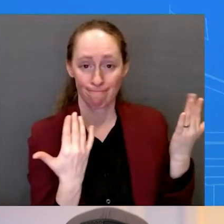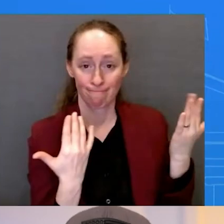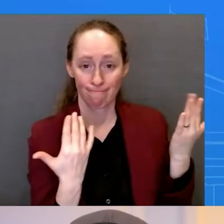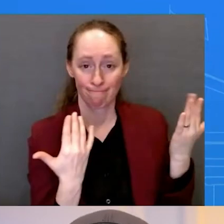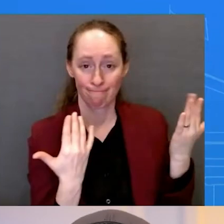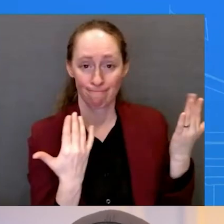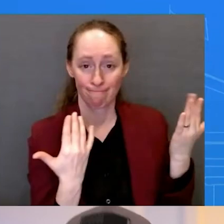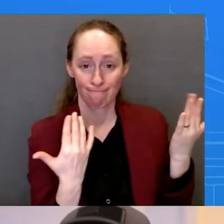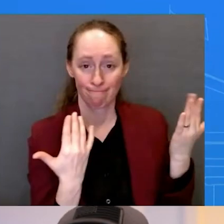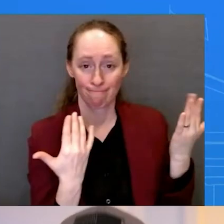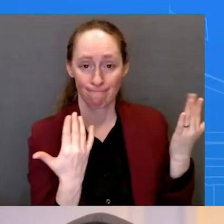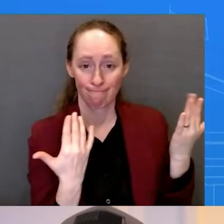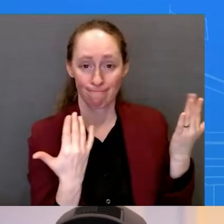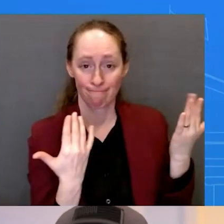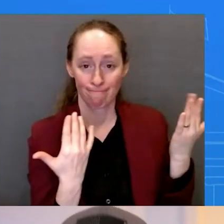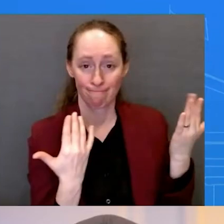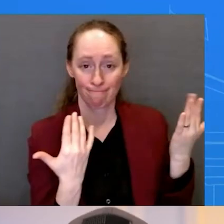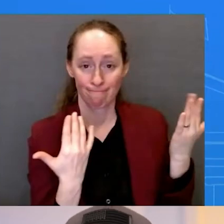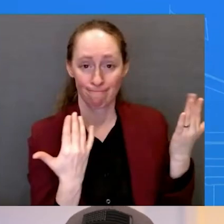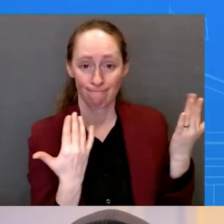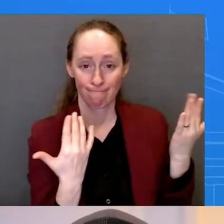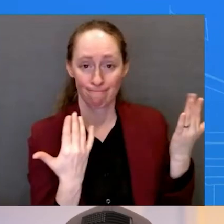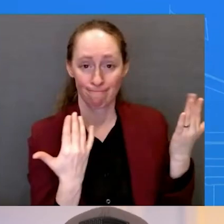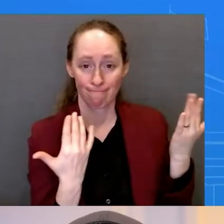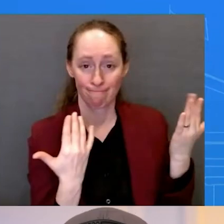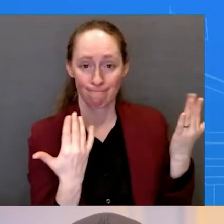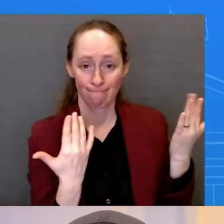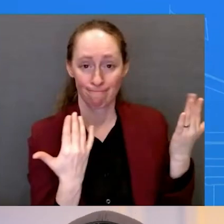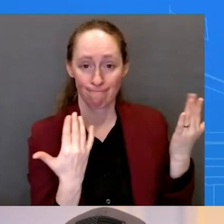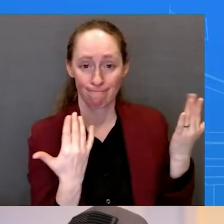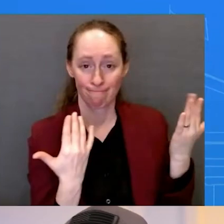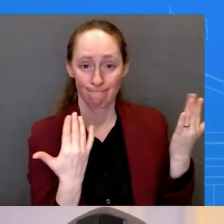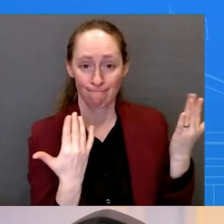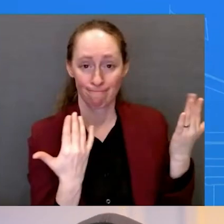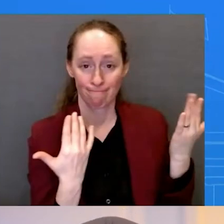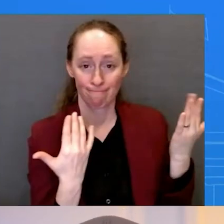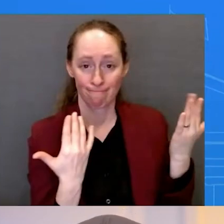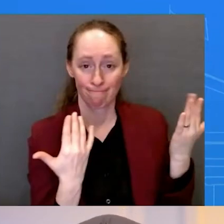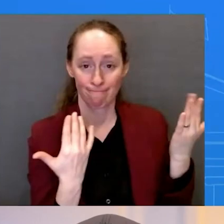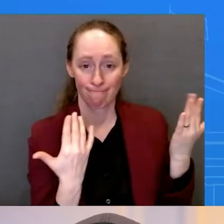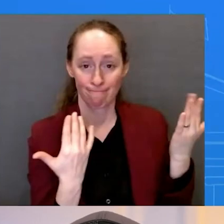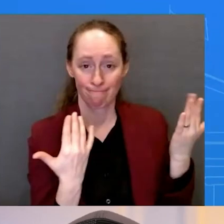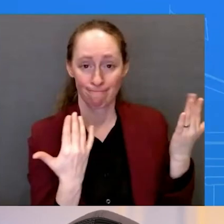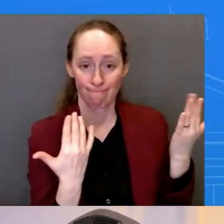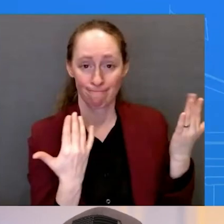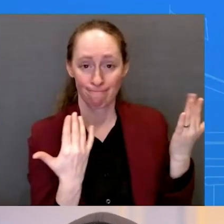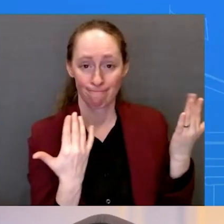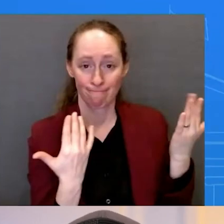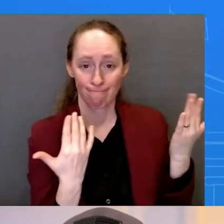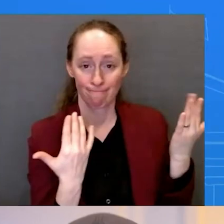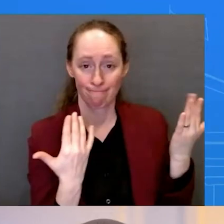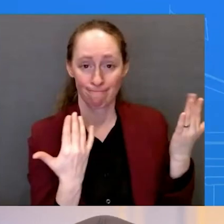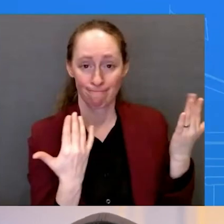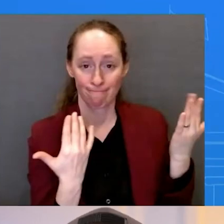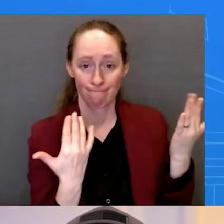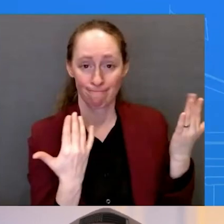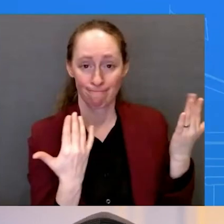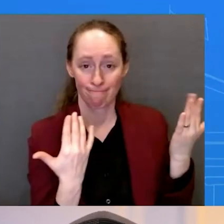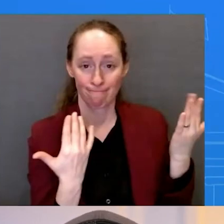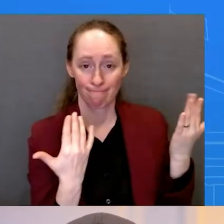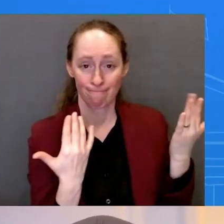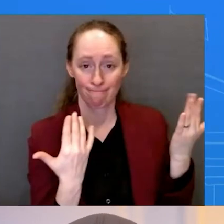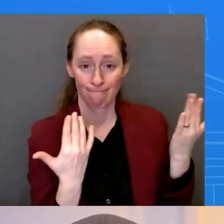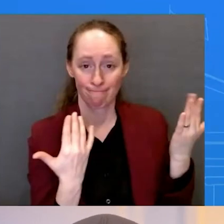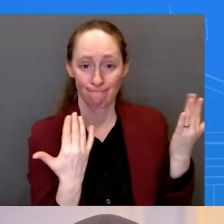they don't, Corrine. No, they don't. Stop putting this on Congress. They don't have to do that. You sat there and